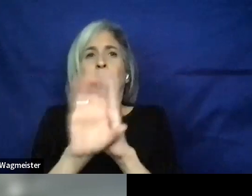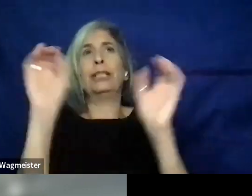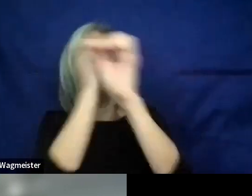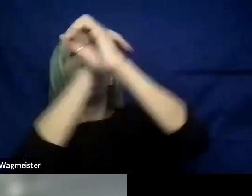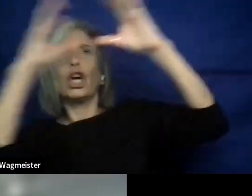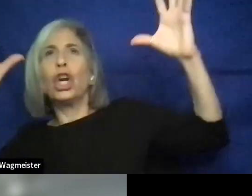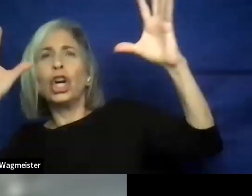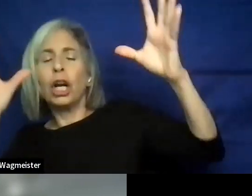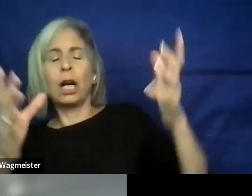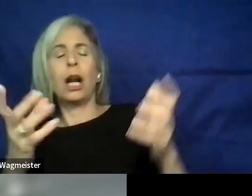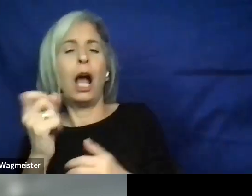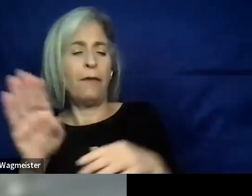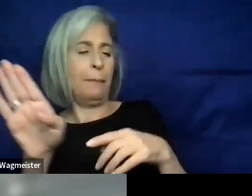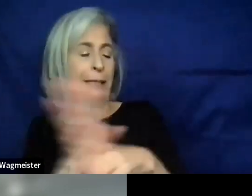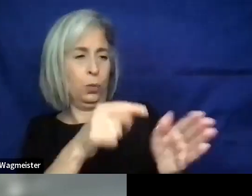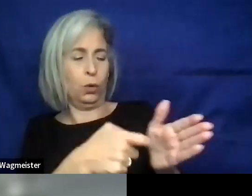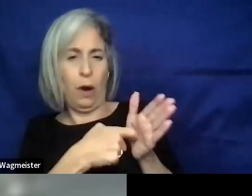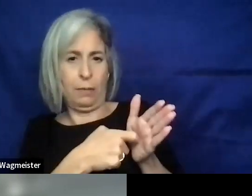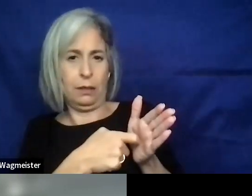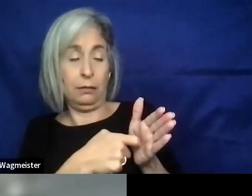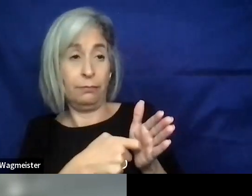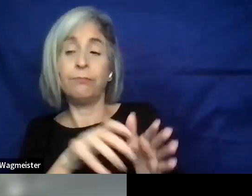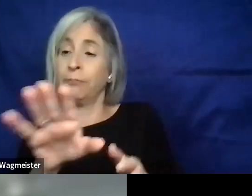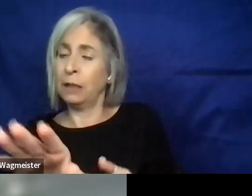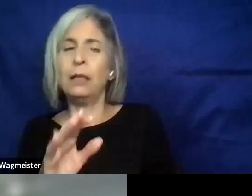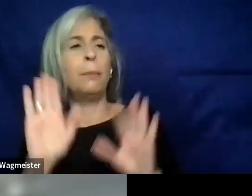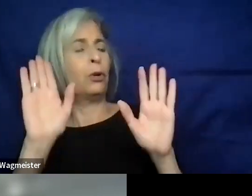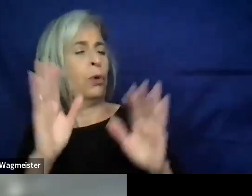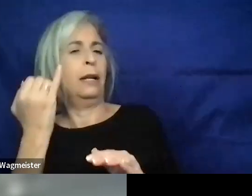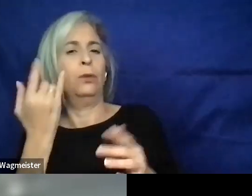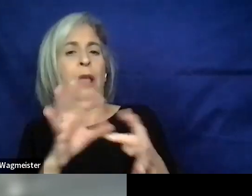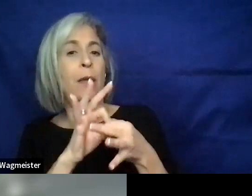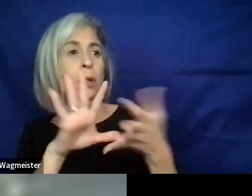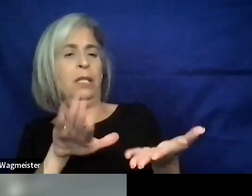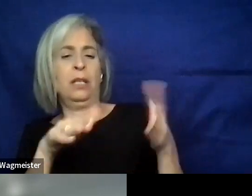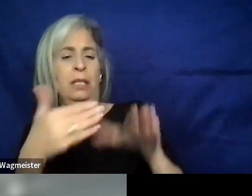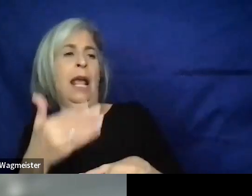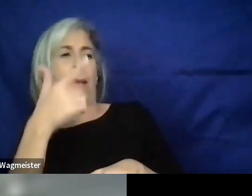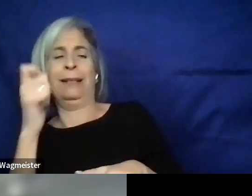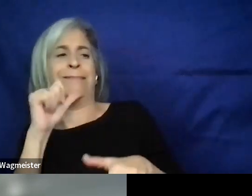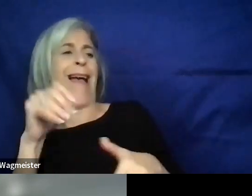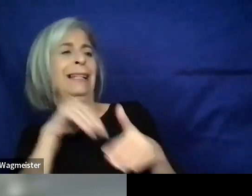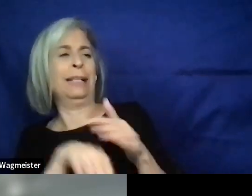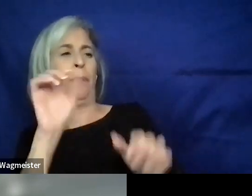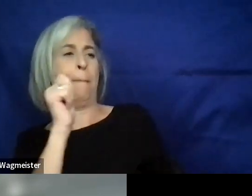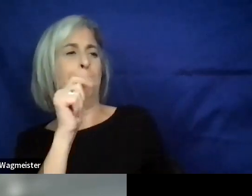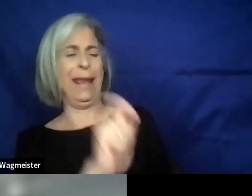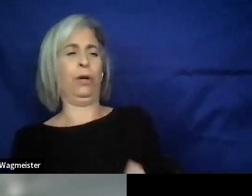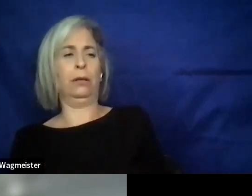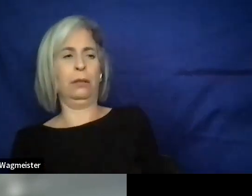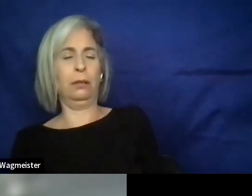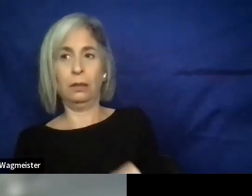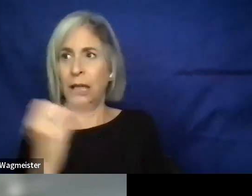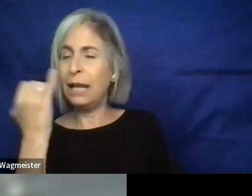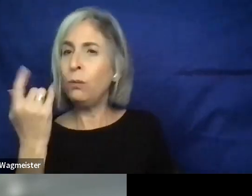requirement. It would be great if we could just say, you know what, this release is dead because it's not accessible. Well, and if we do that